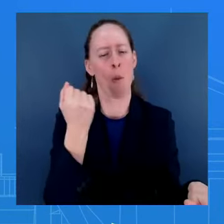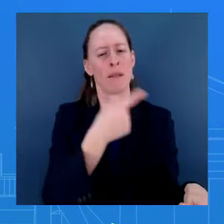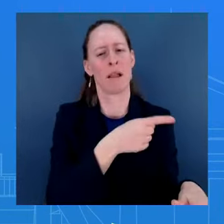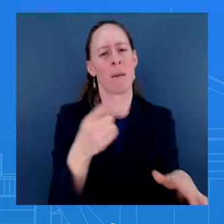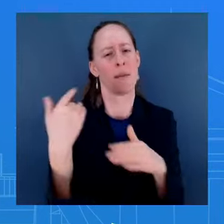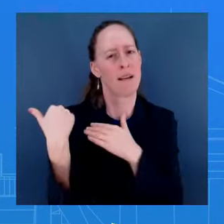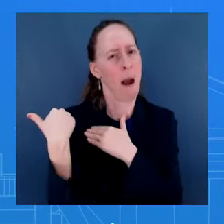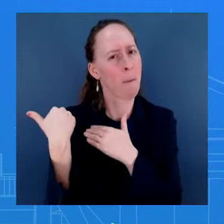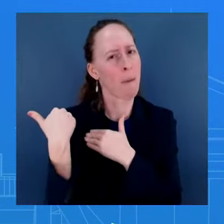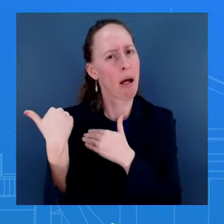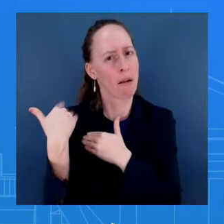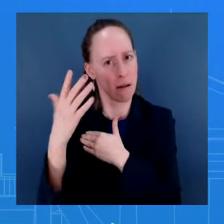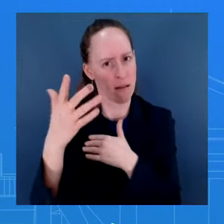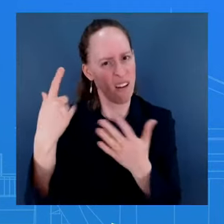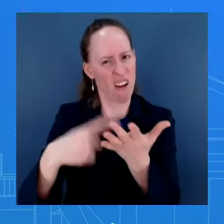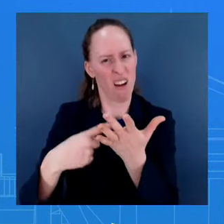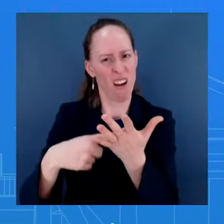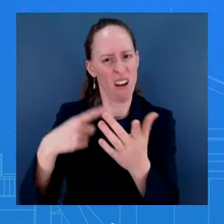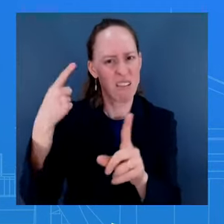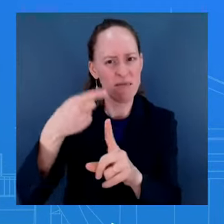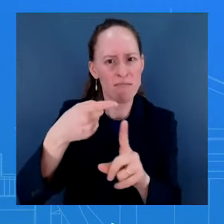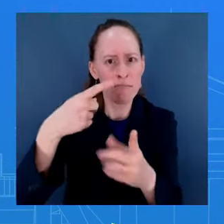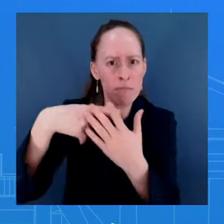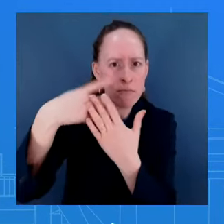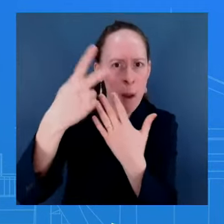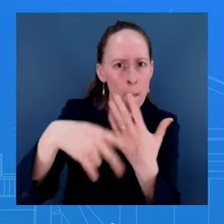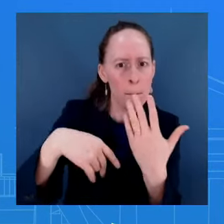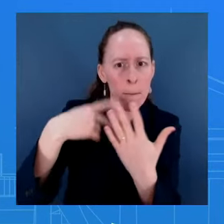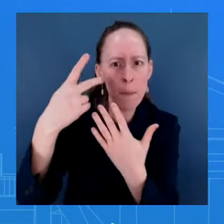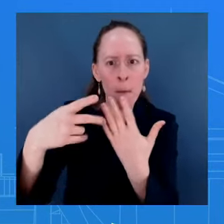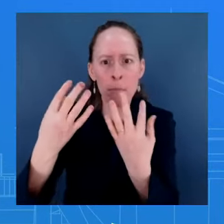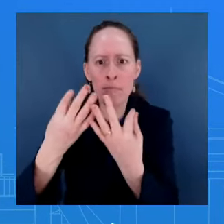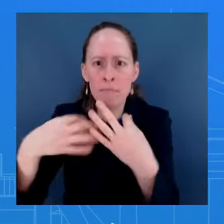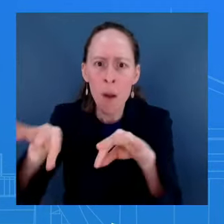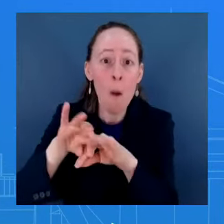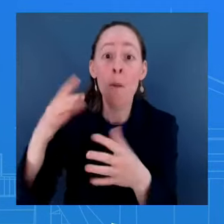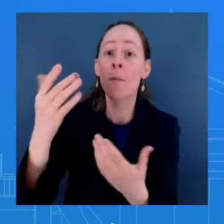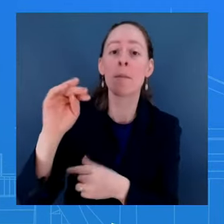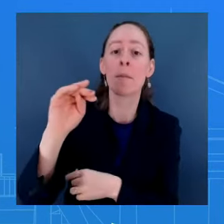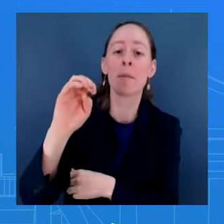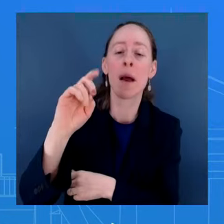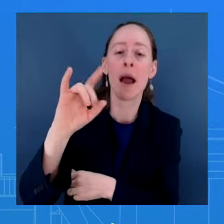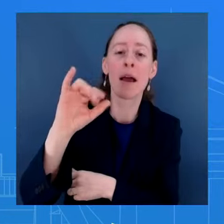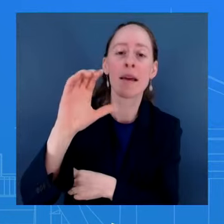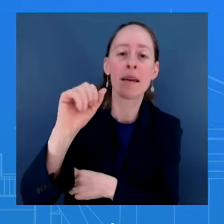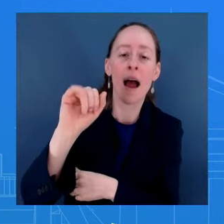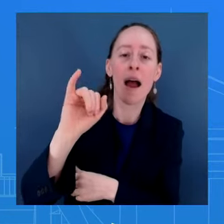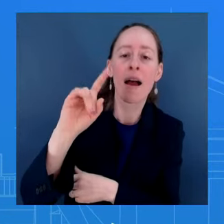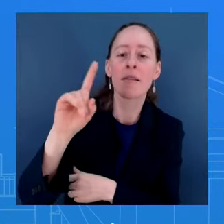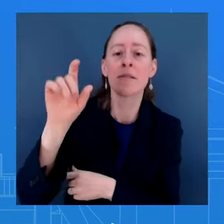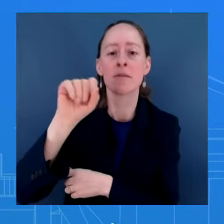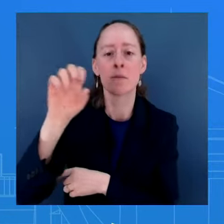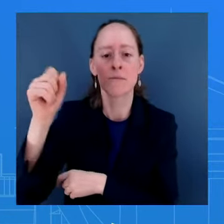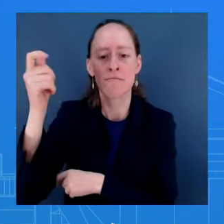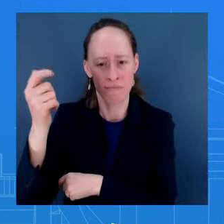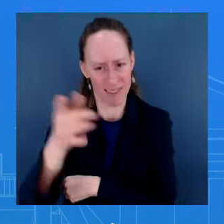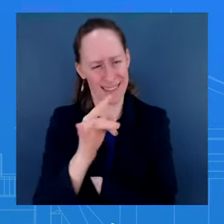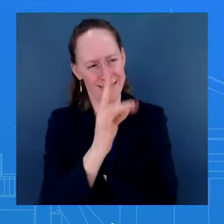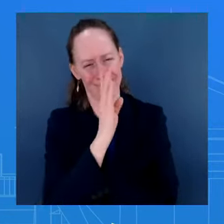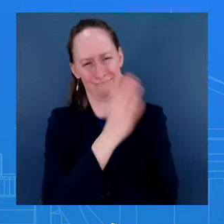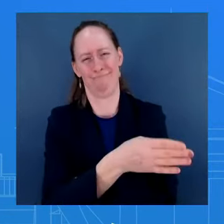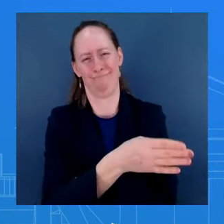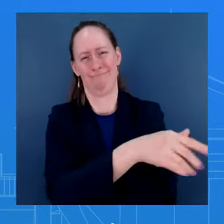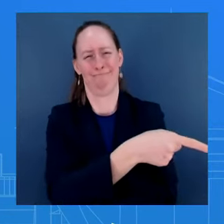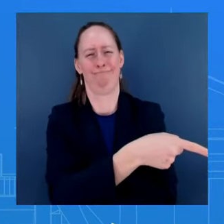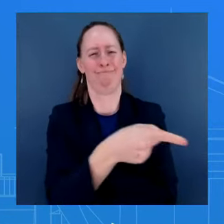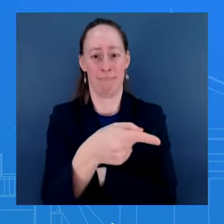Medicare, Medicaid. He called them out on it as they were obviously heckling at him. And so the President's ready for anything. He's ready for anything. As